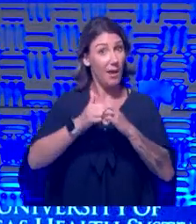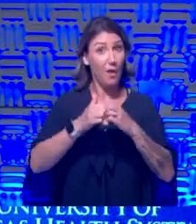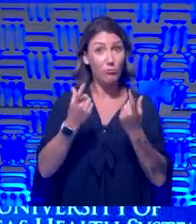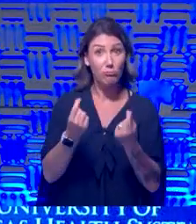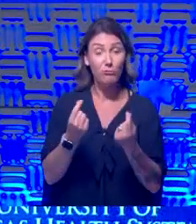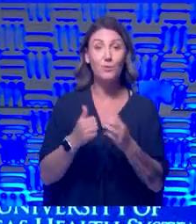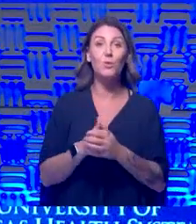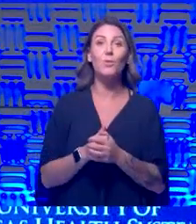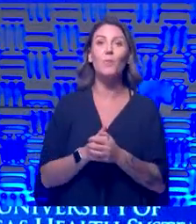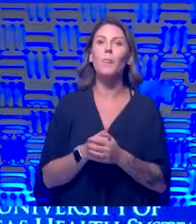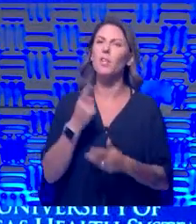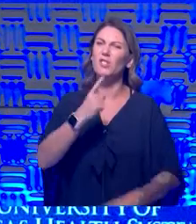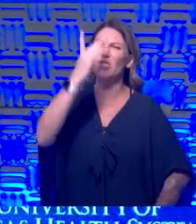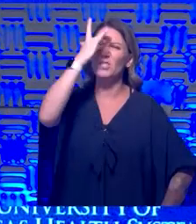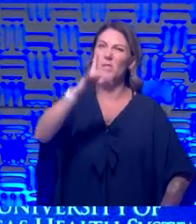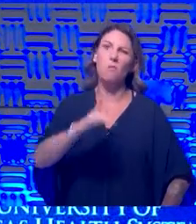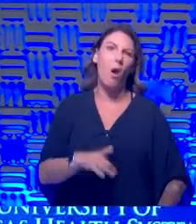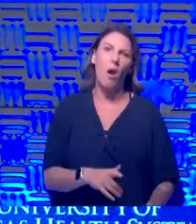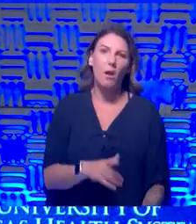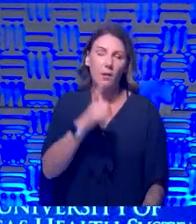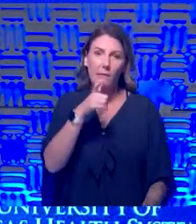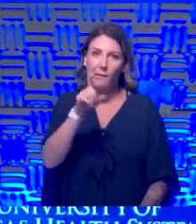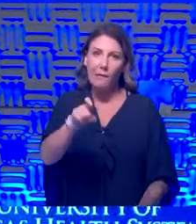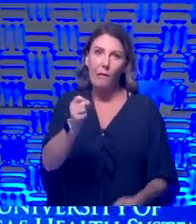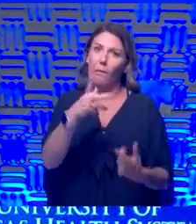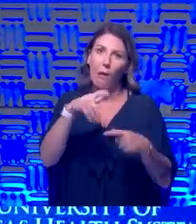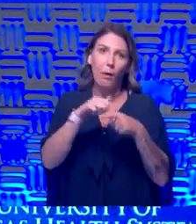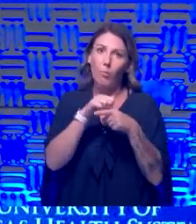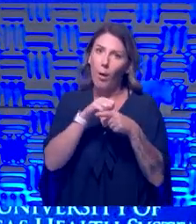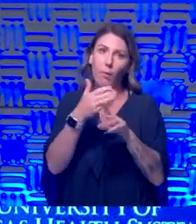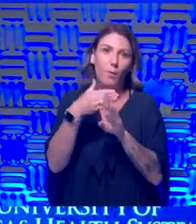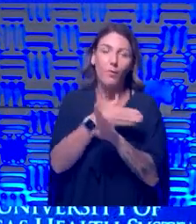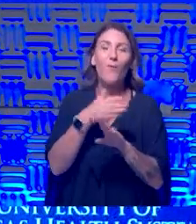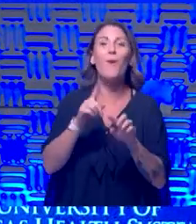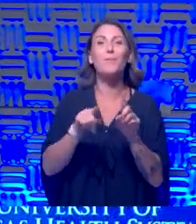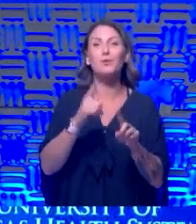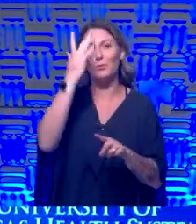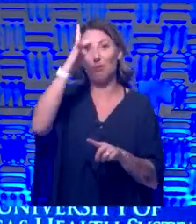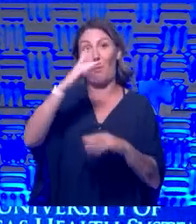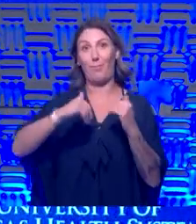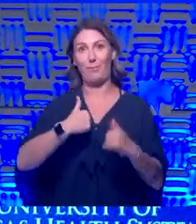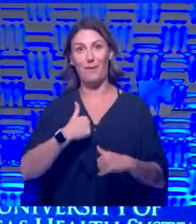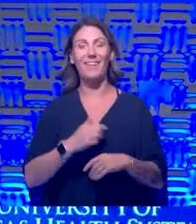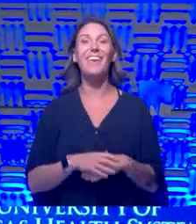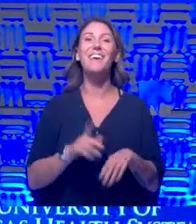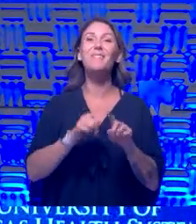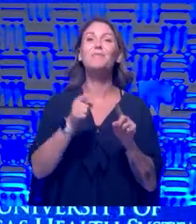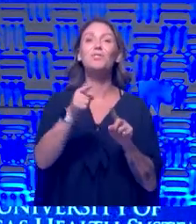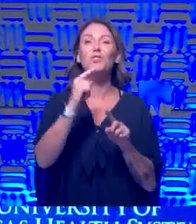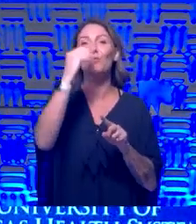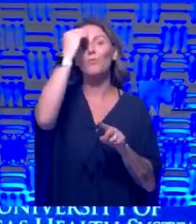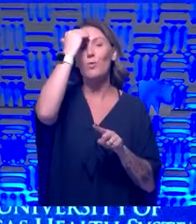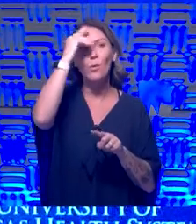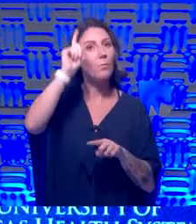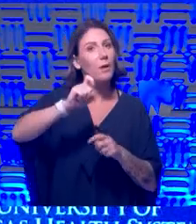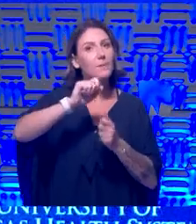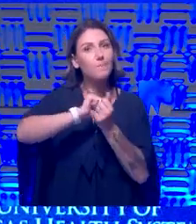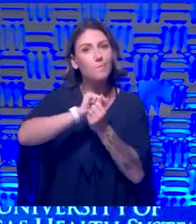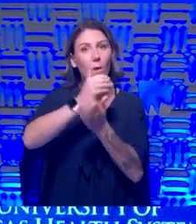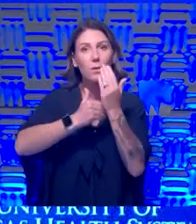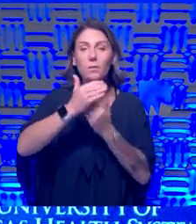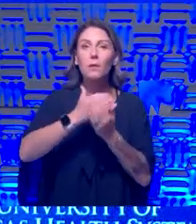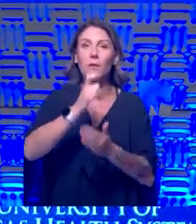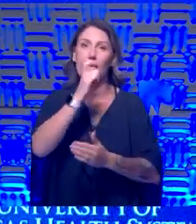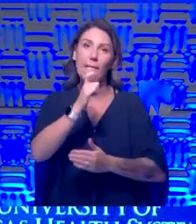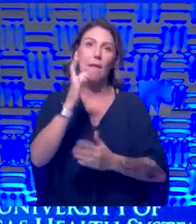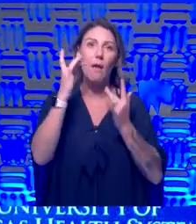make sure she was doing it. She's pretty smart. She didn't really need a lot of rehearsal. Actually, she's smarter than I am. But she knows that you had to wash your hands, not